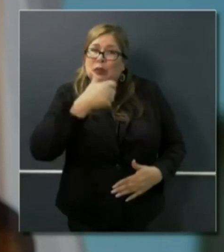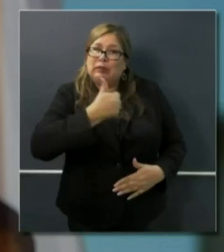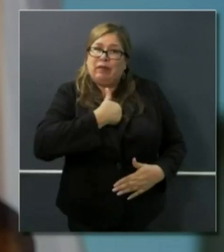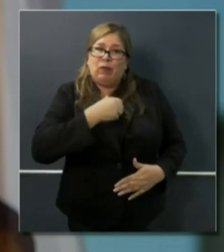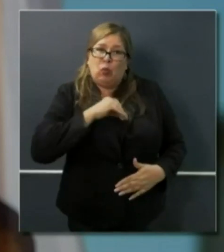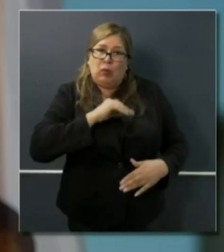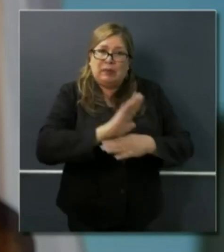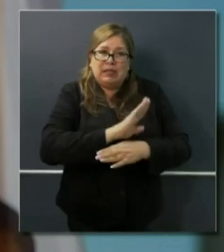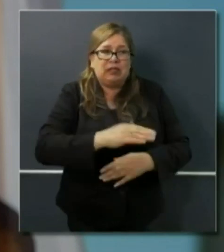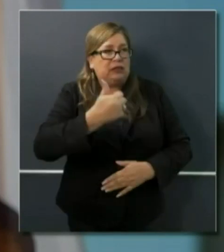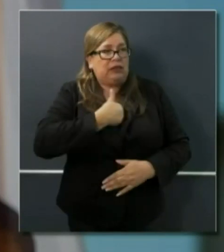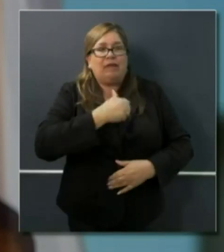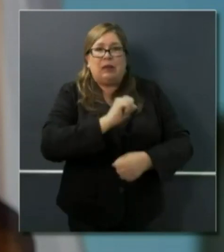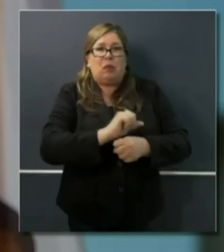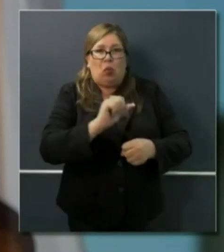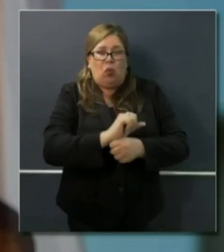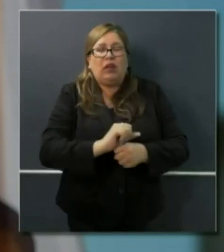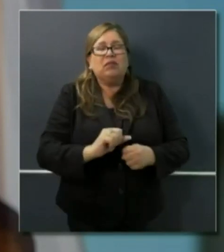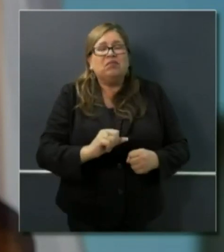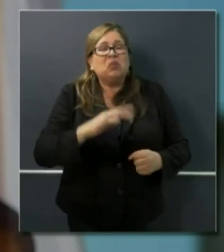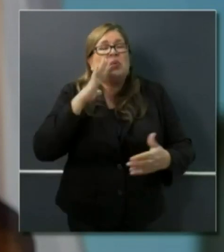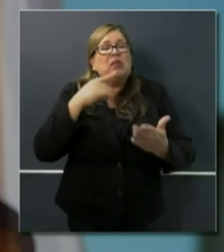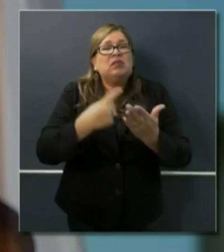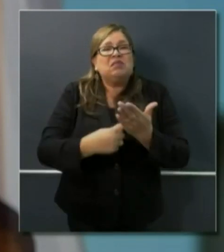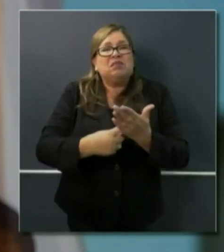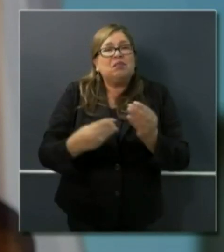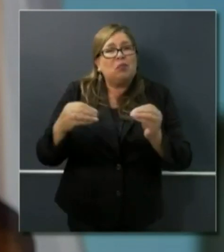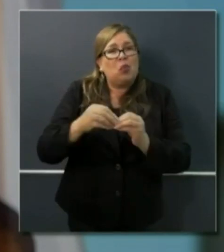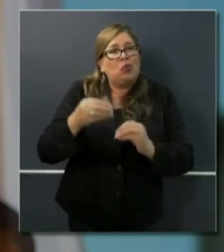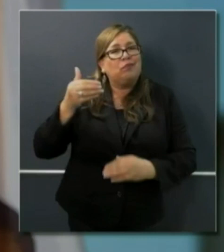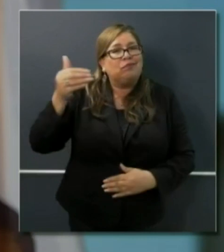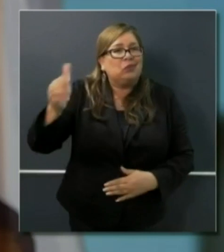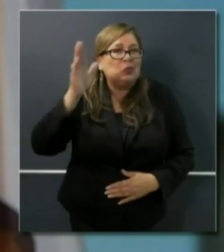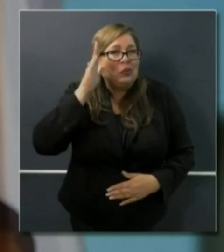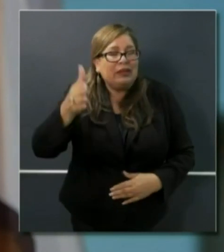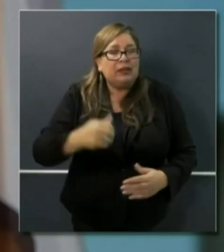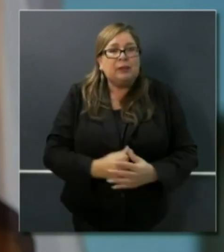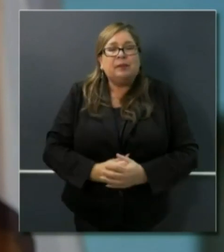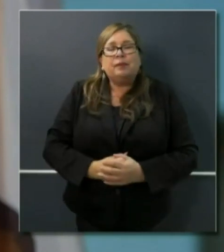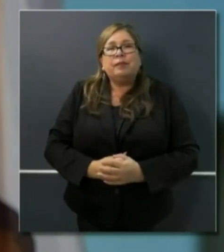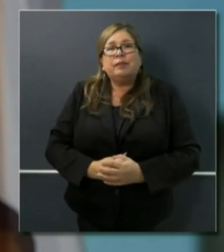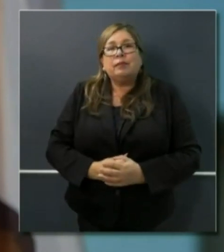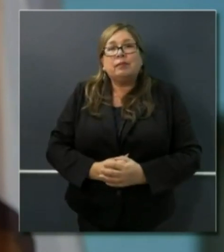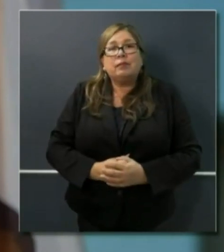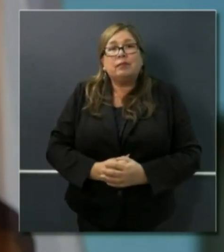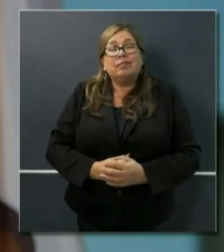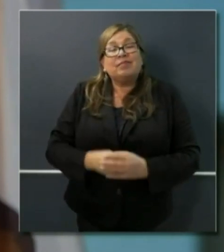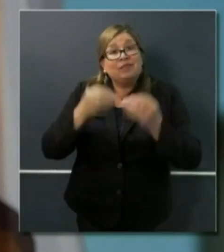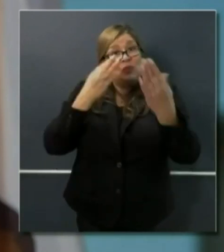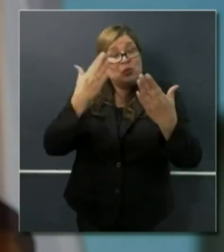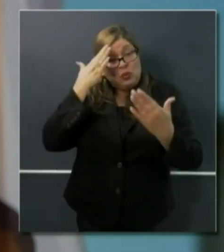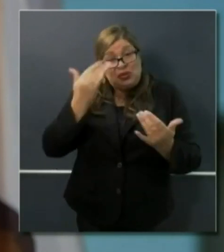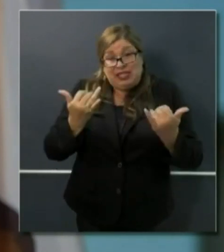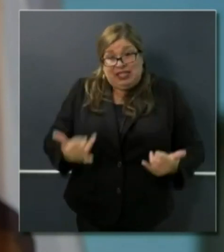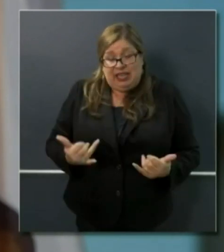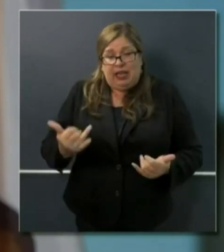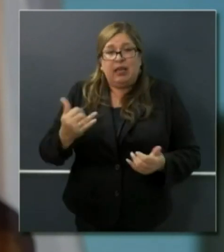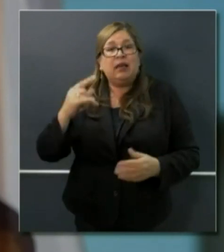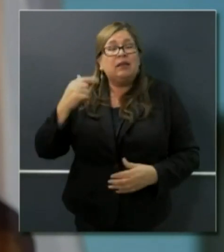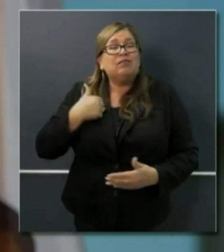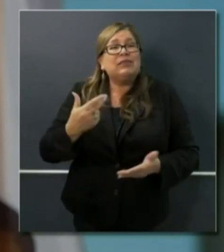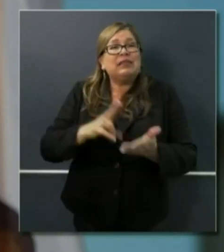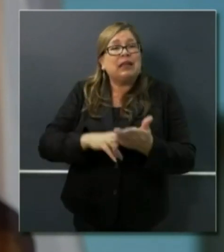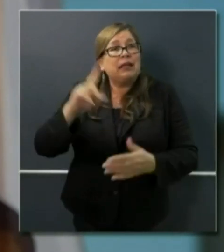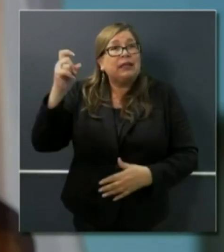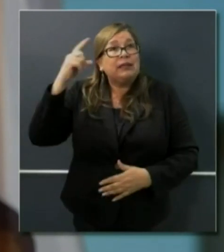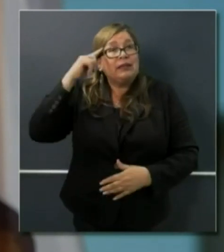that in a moment. But I want to first just begin by saying this. I just signed an executive order that will extend our call center